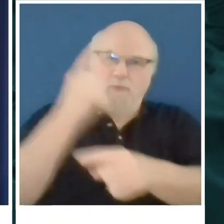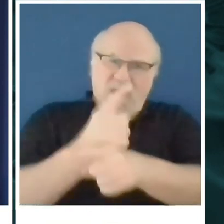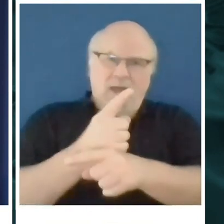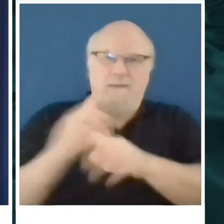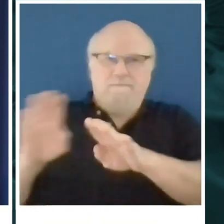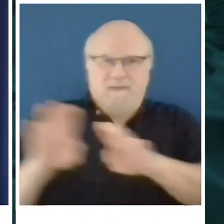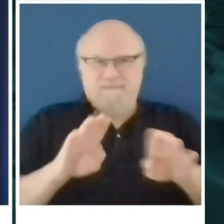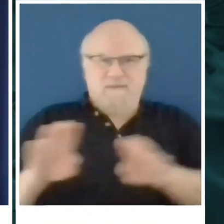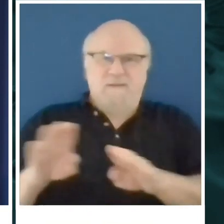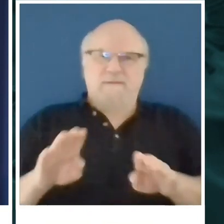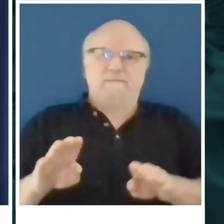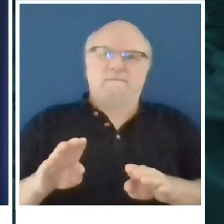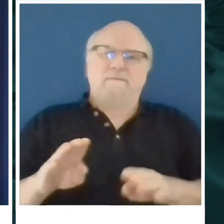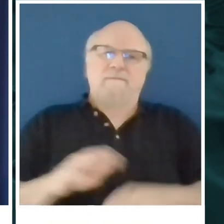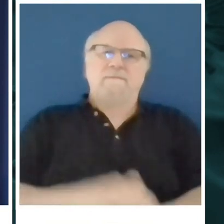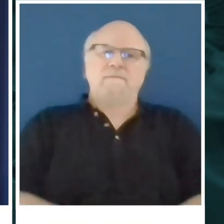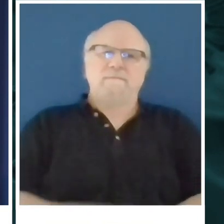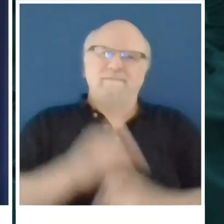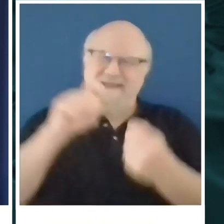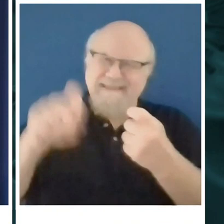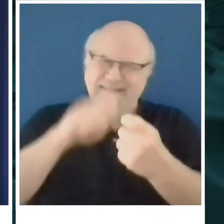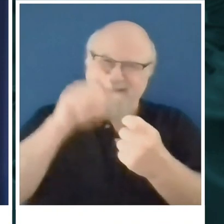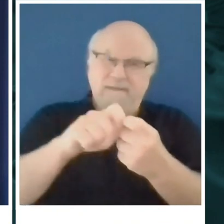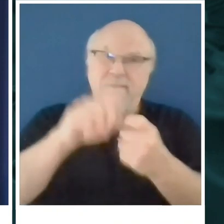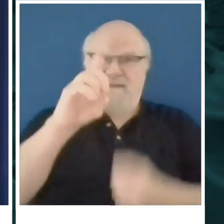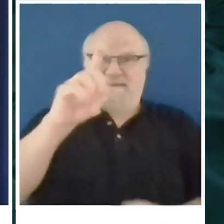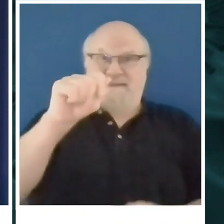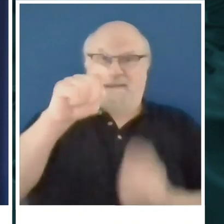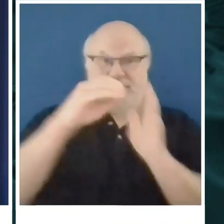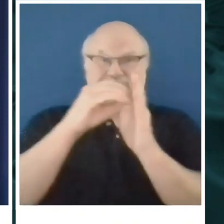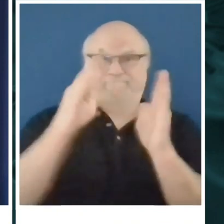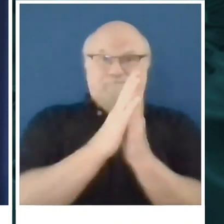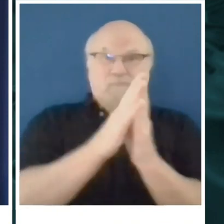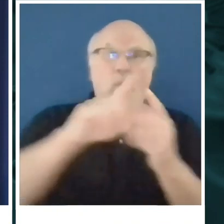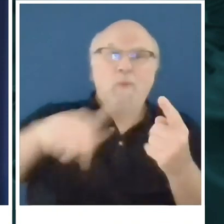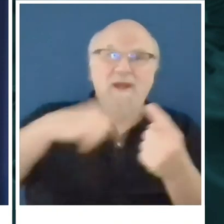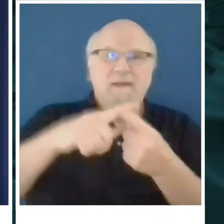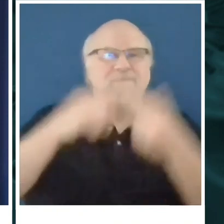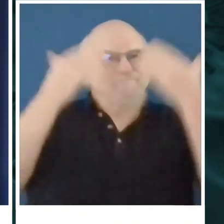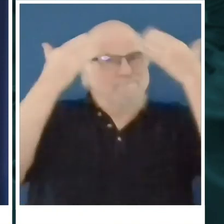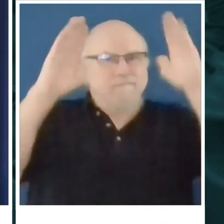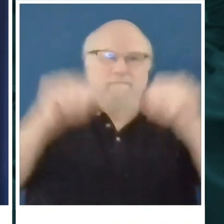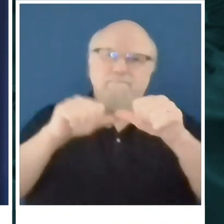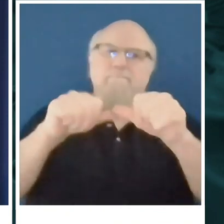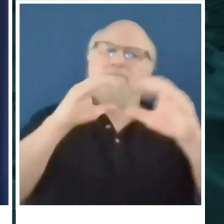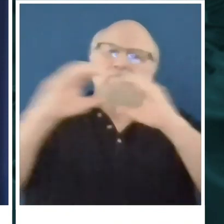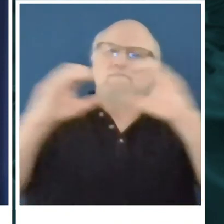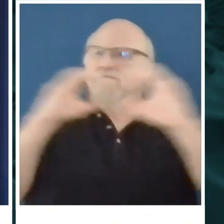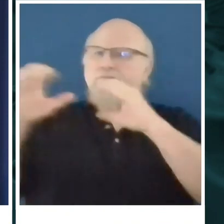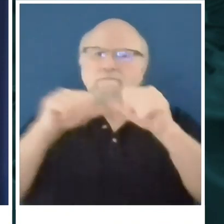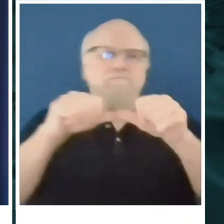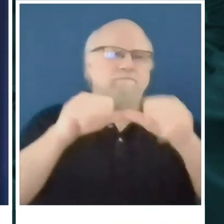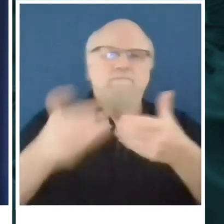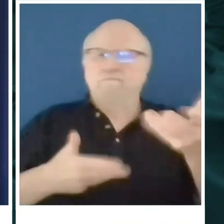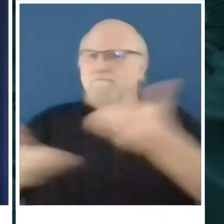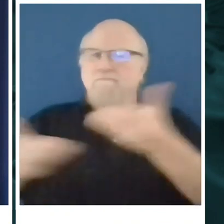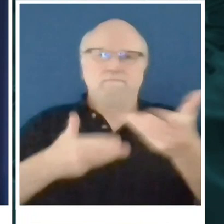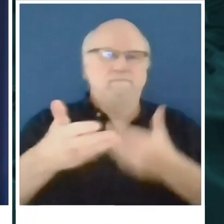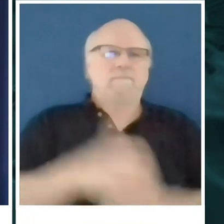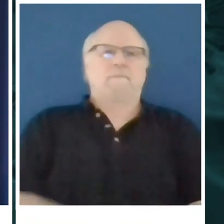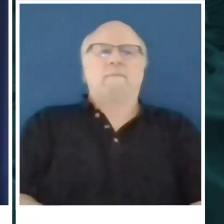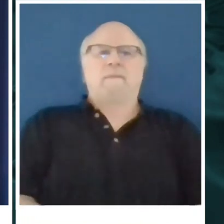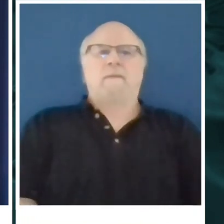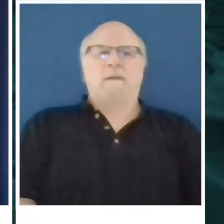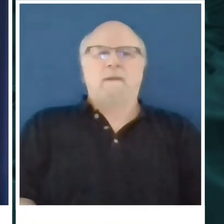conversations are happening about a near-term incremental reopening. Bridget with Action